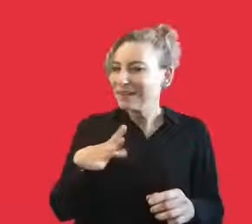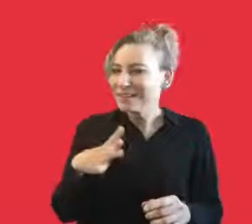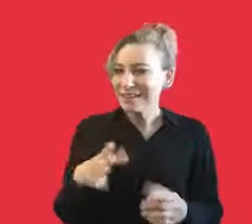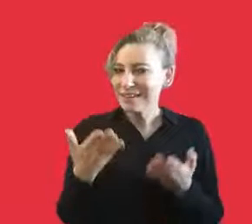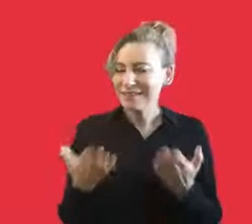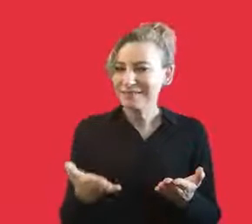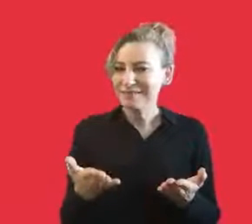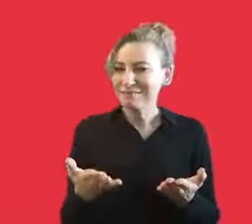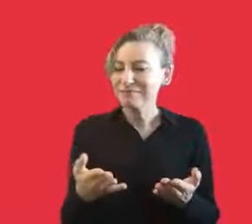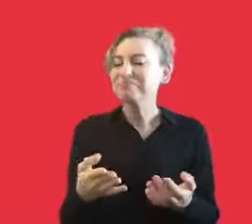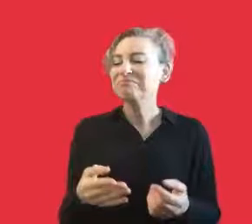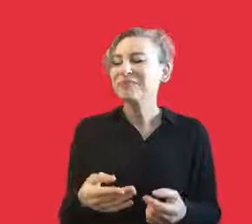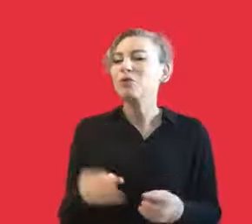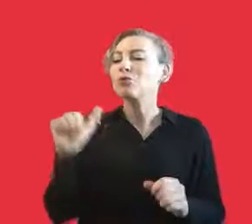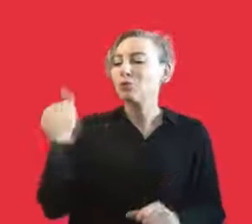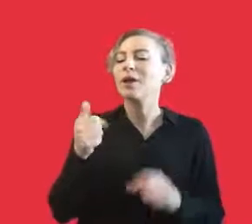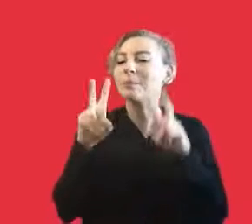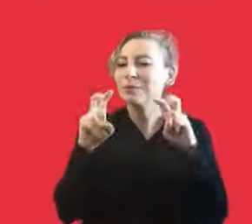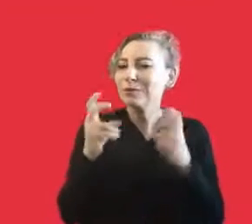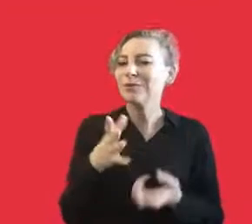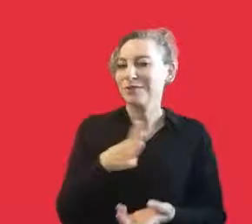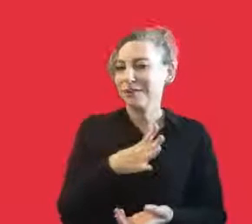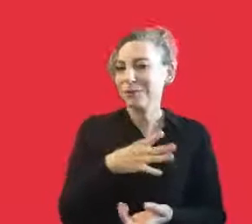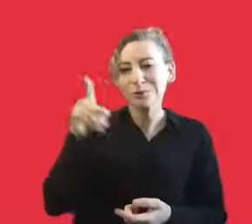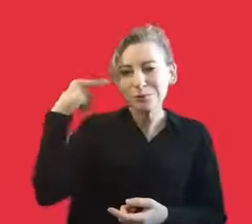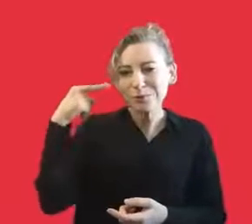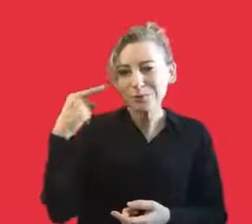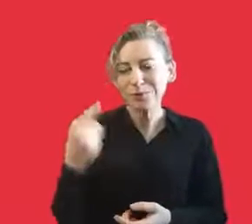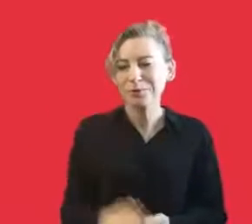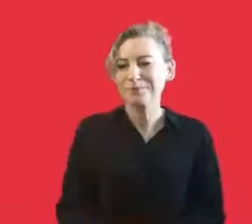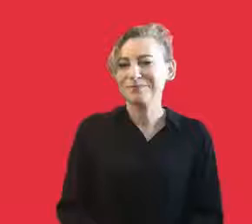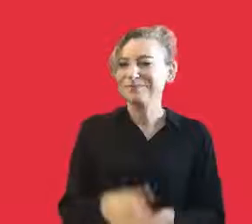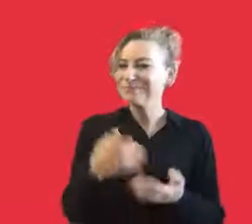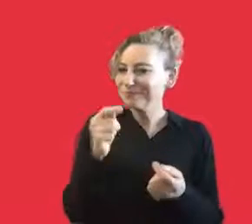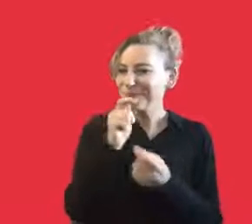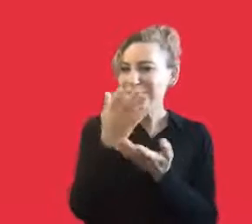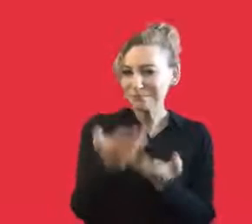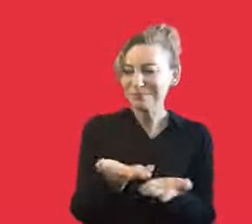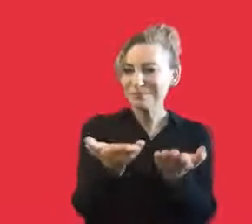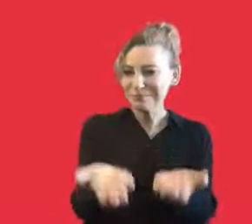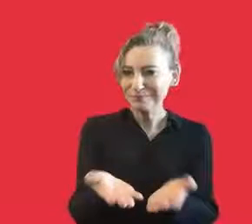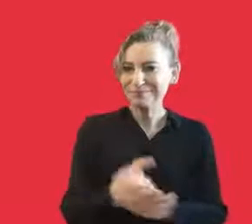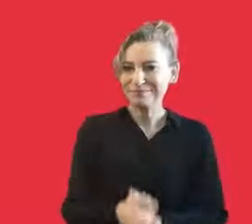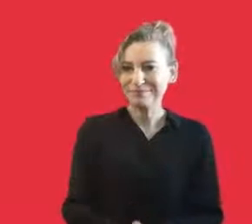And what do you want to say about these issues, about art? So I think they're very important, so the floor is yours.